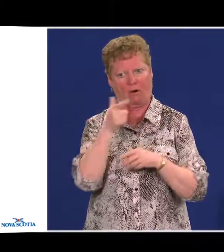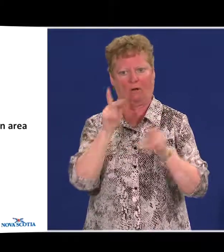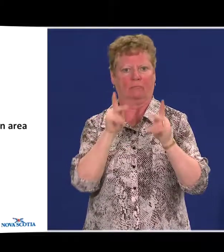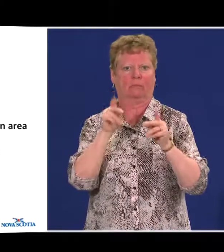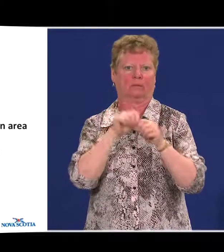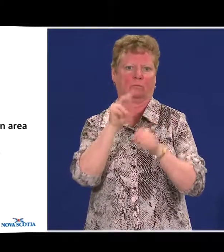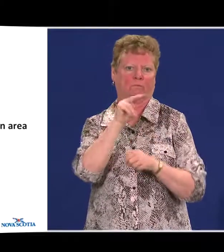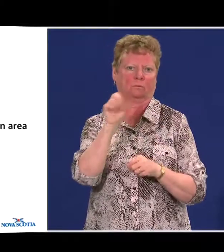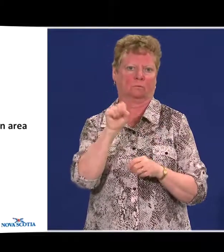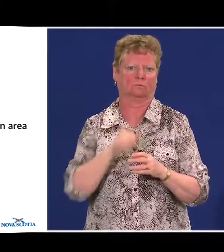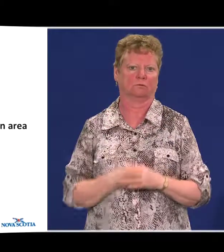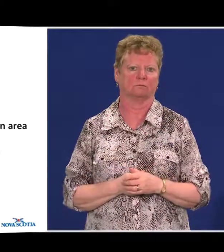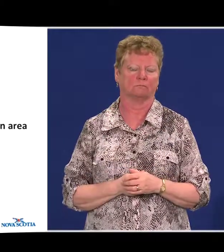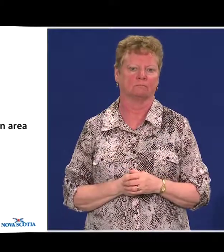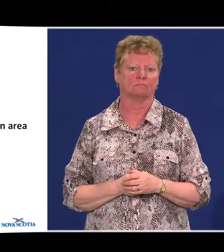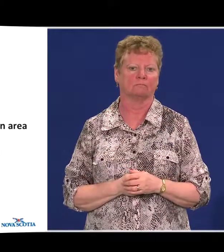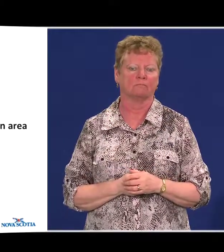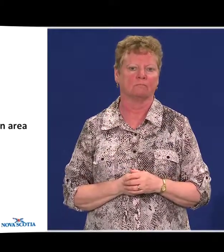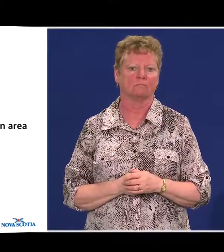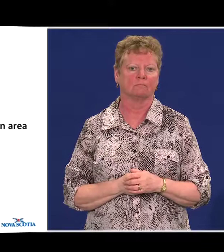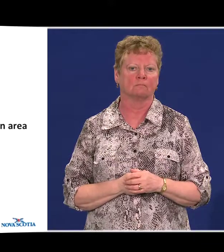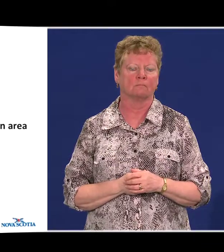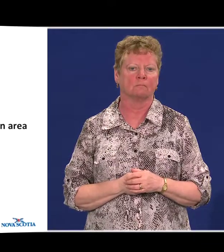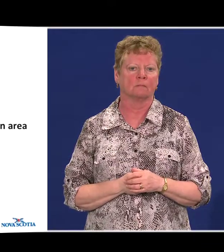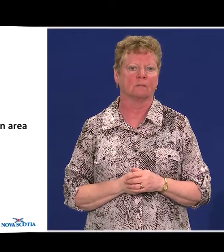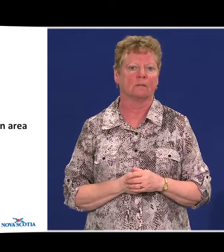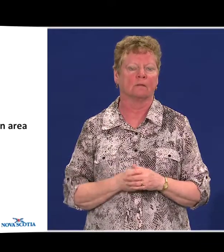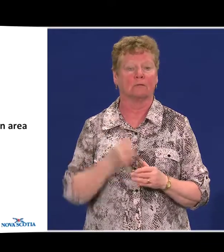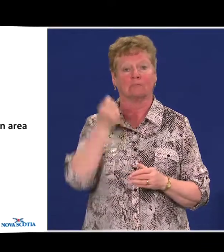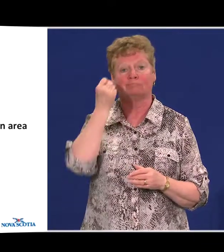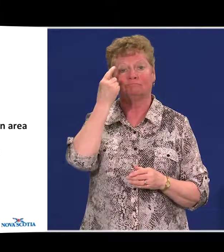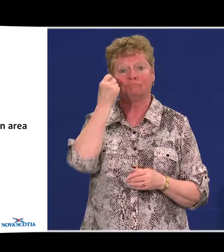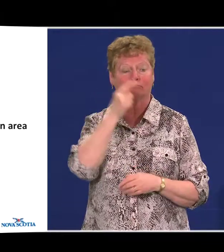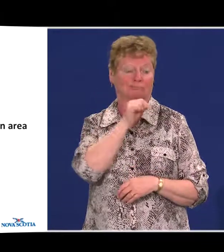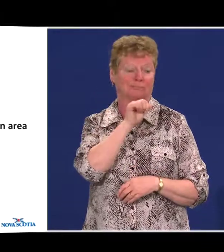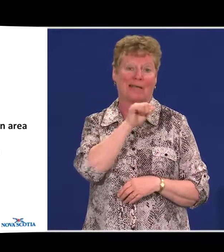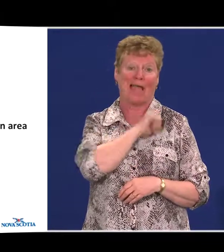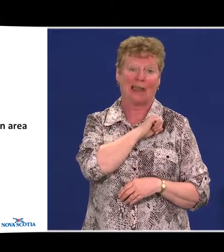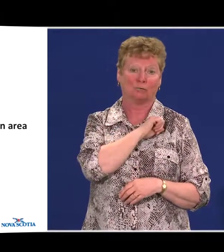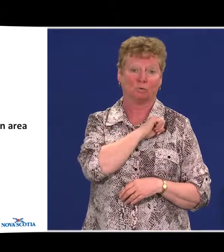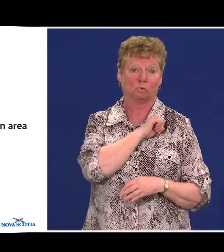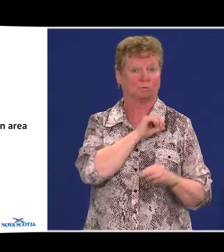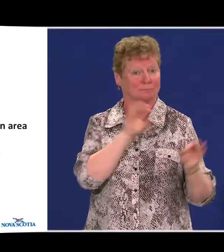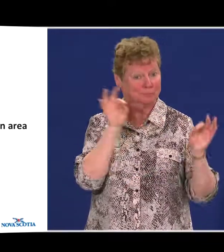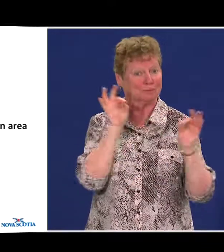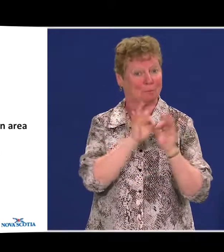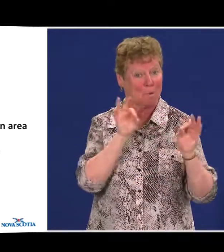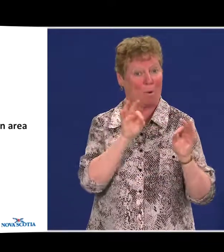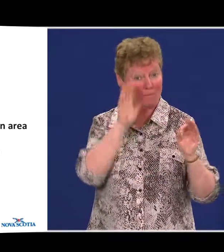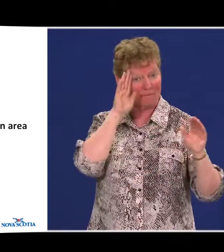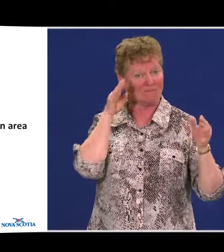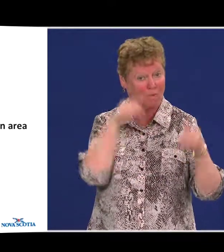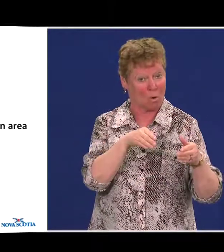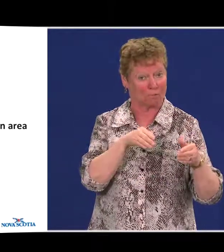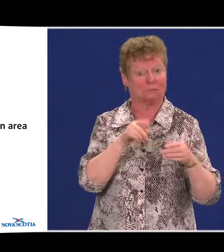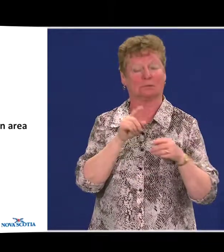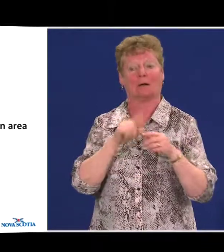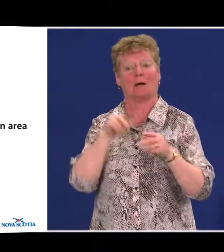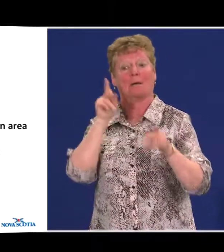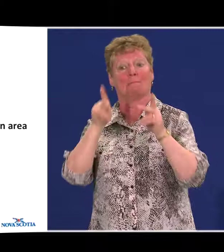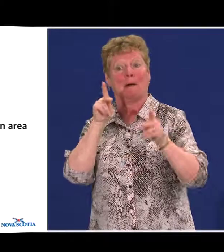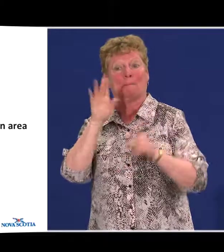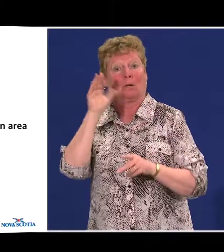And as we said earlier, while attitudes and public awareness were a key area of focus for the panel